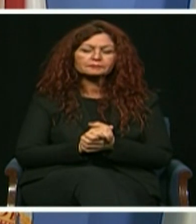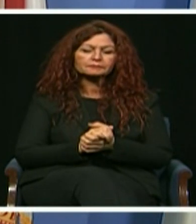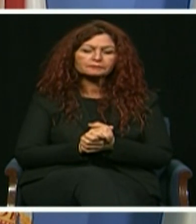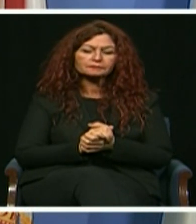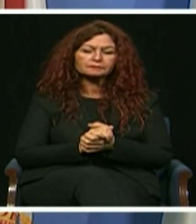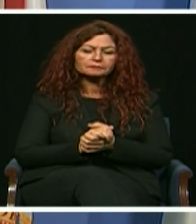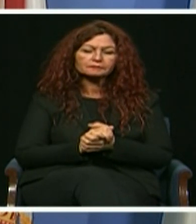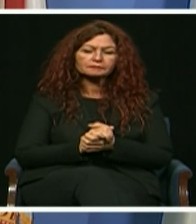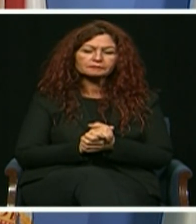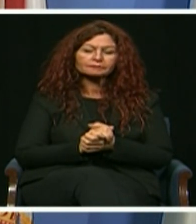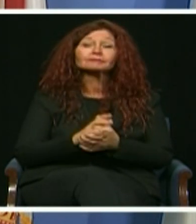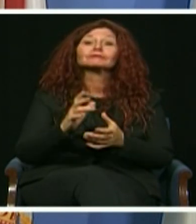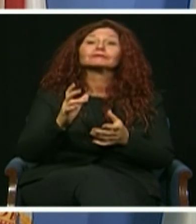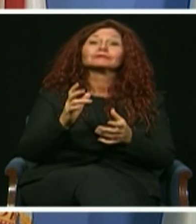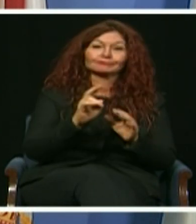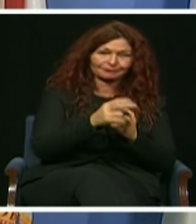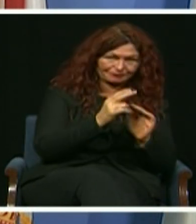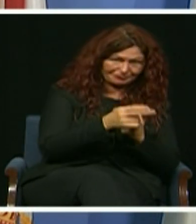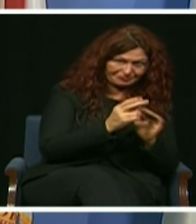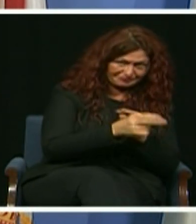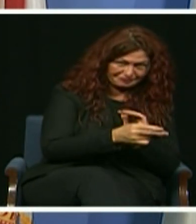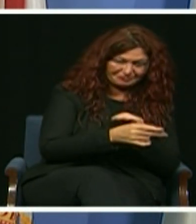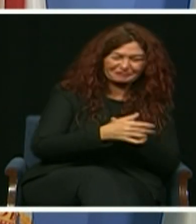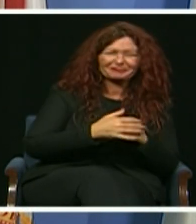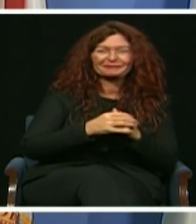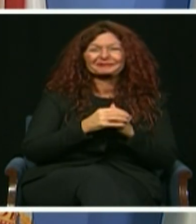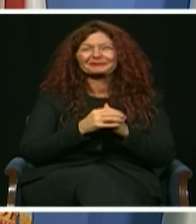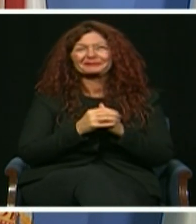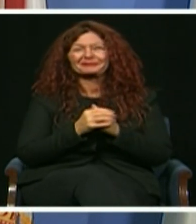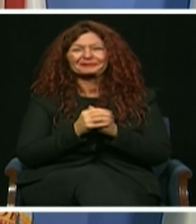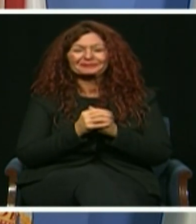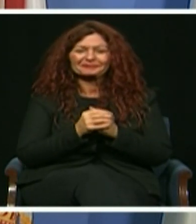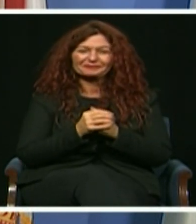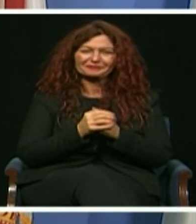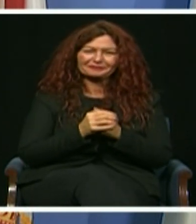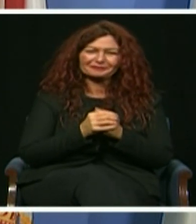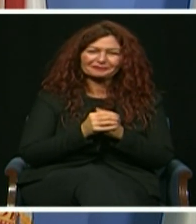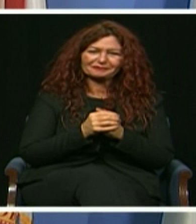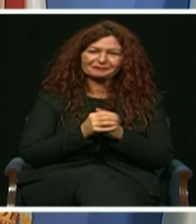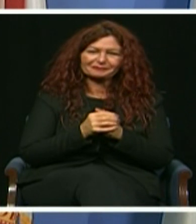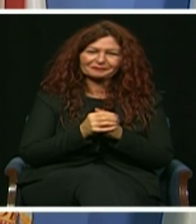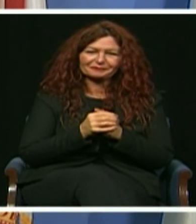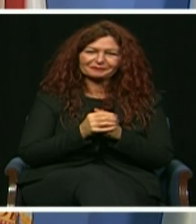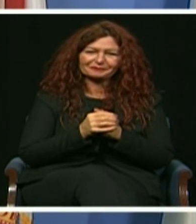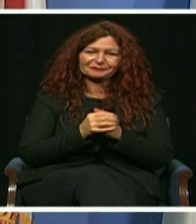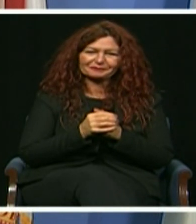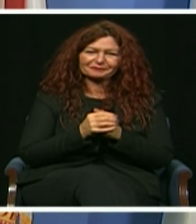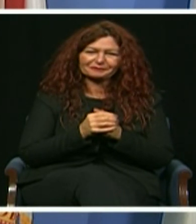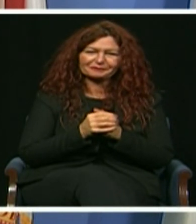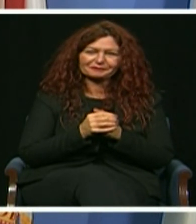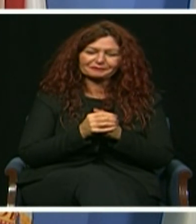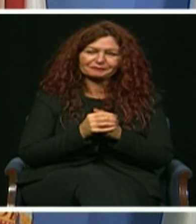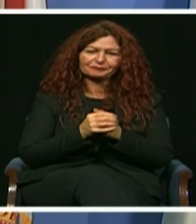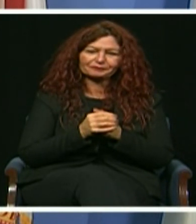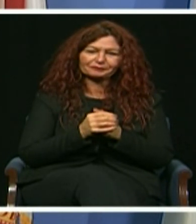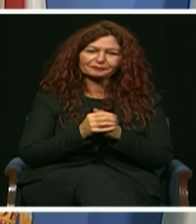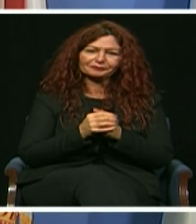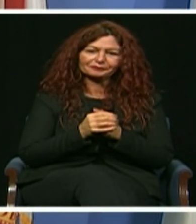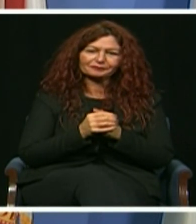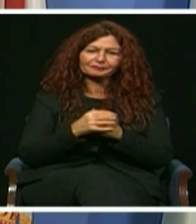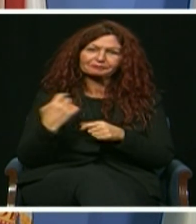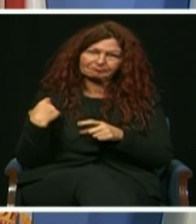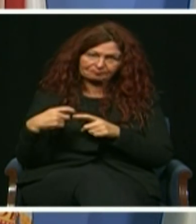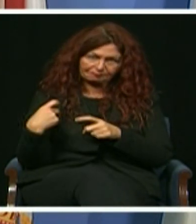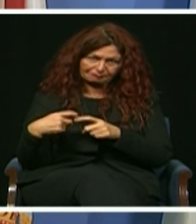pu, mem, atut, mun, na, Miami-Dade, con ti. Les agradezco a todos los residentes del condado que